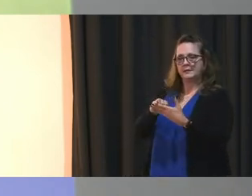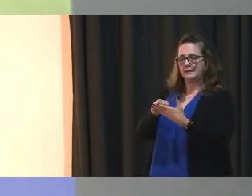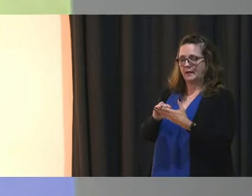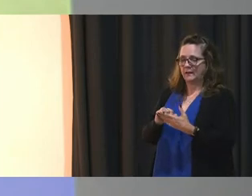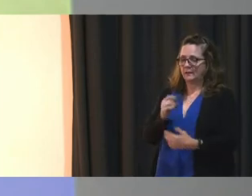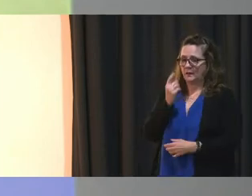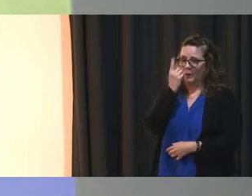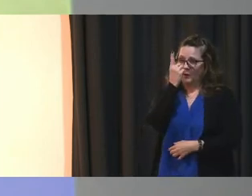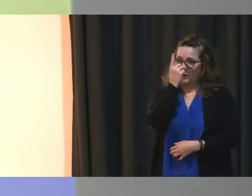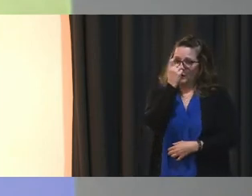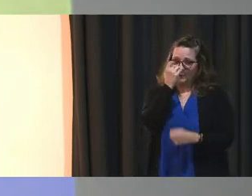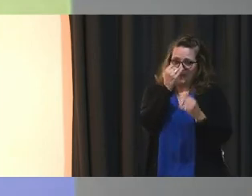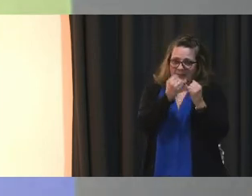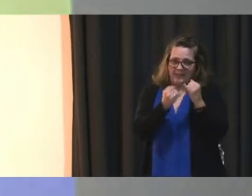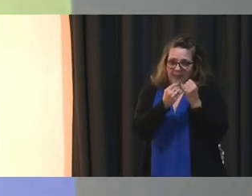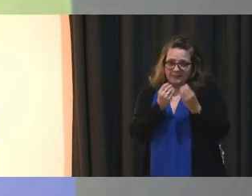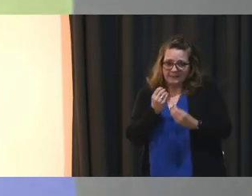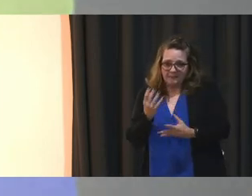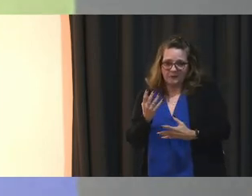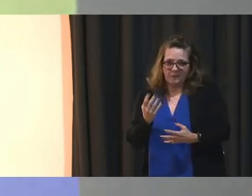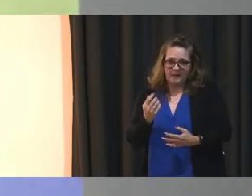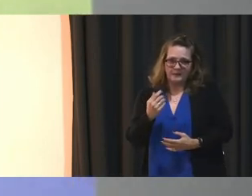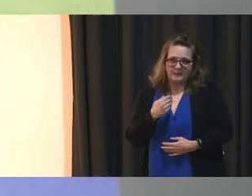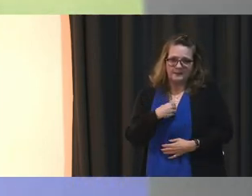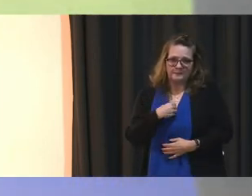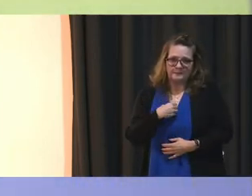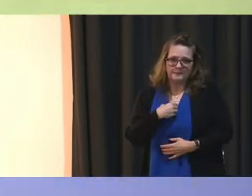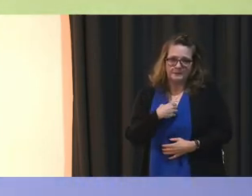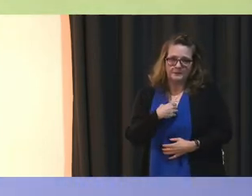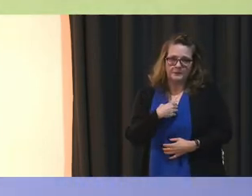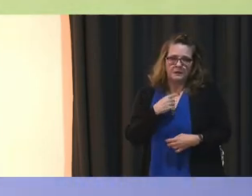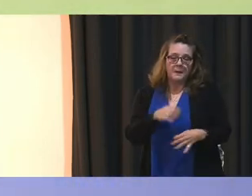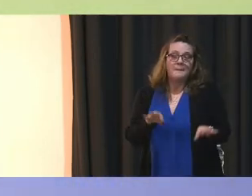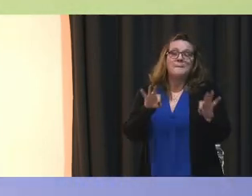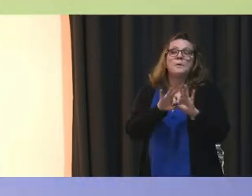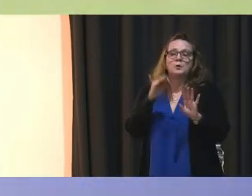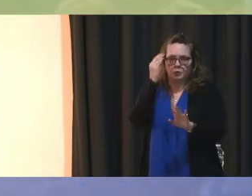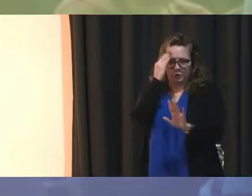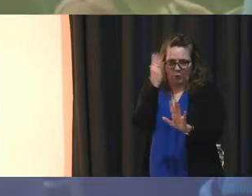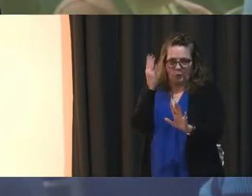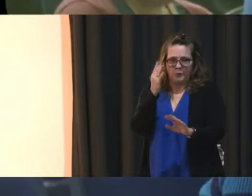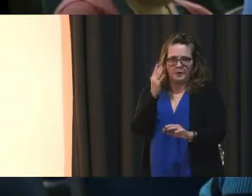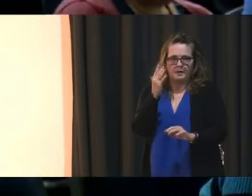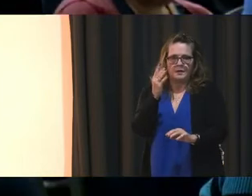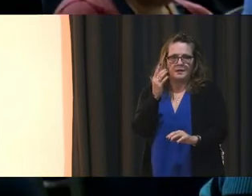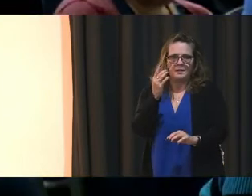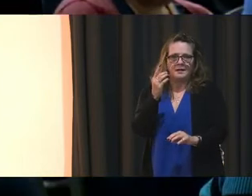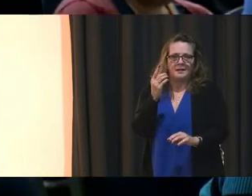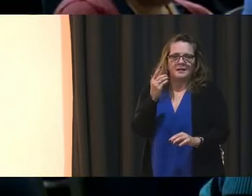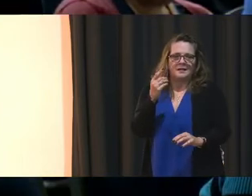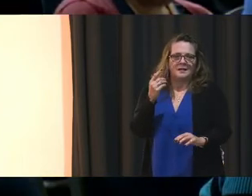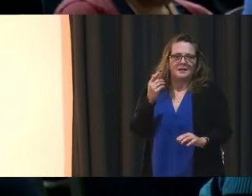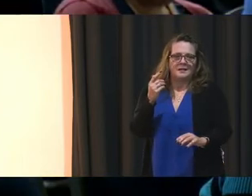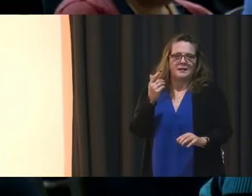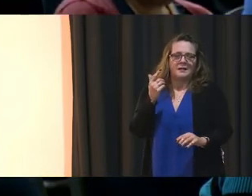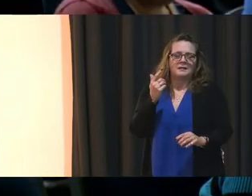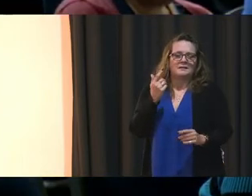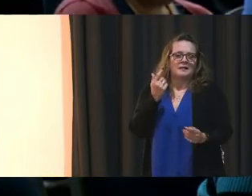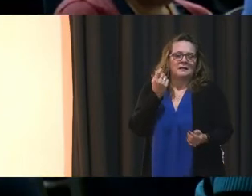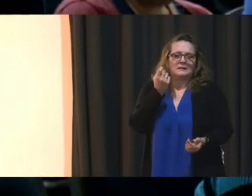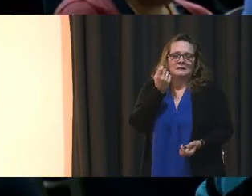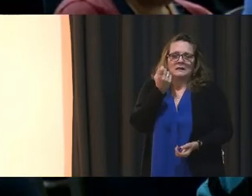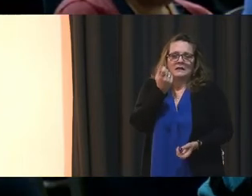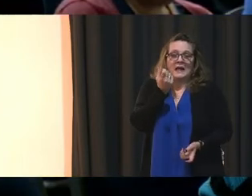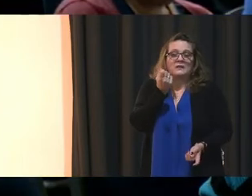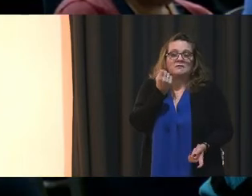Just one last piece of information that I think is crucial to know. There's a dozen kids that